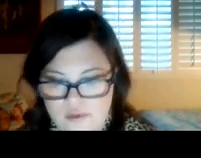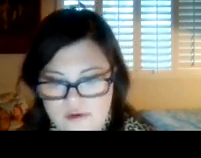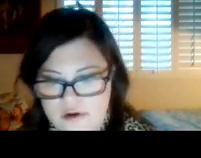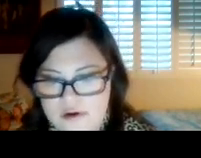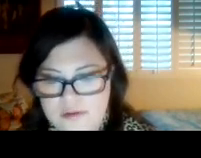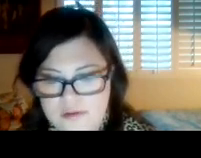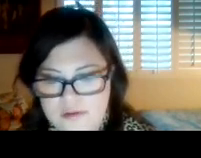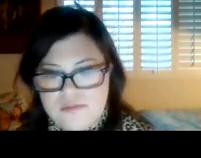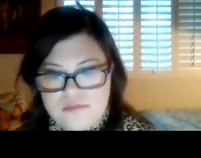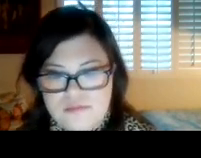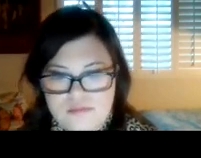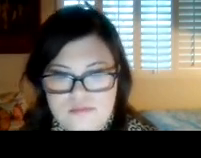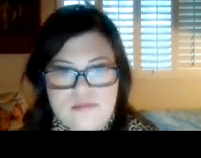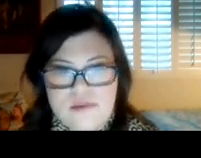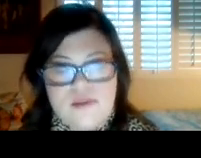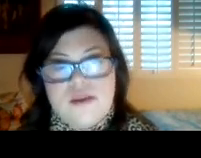America.